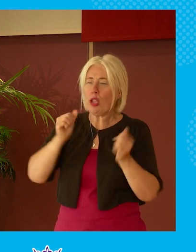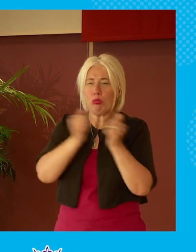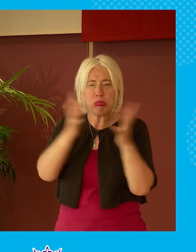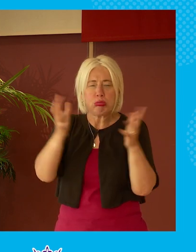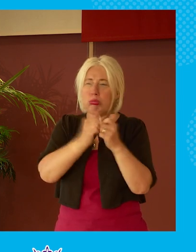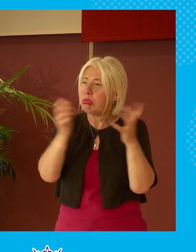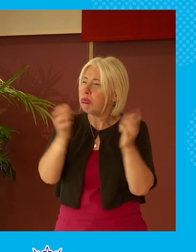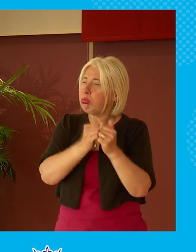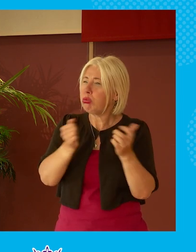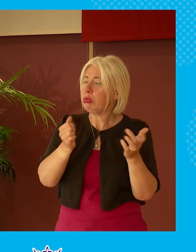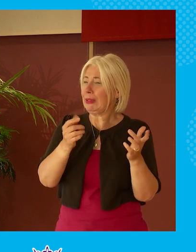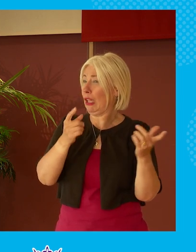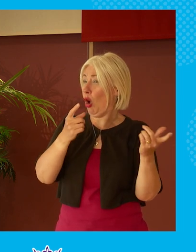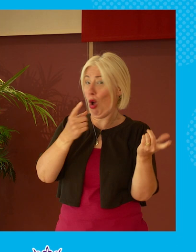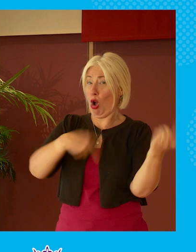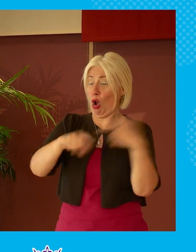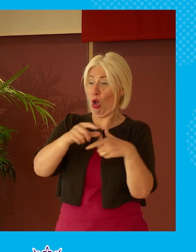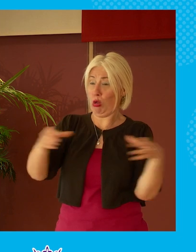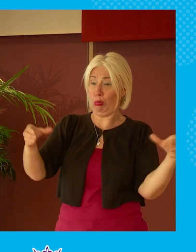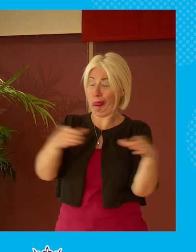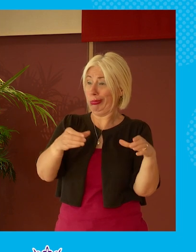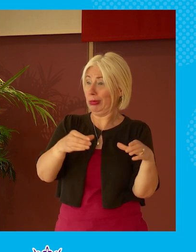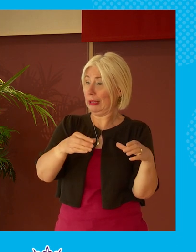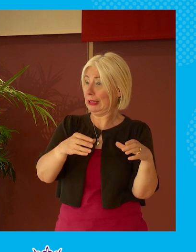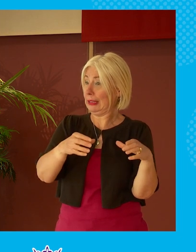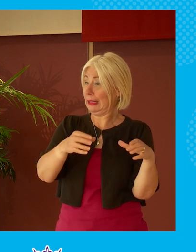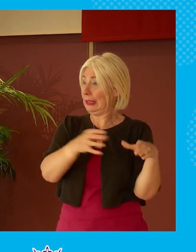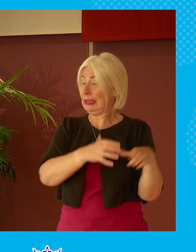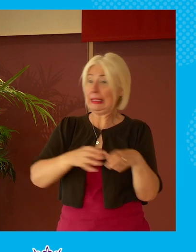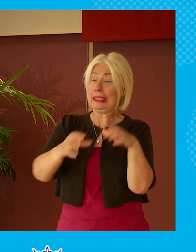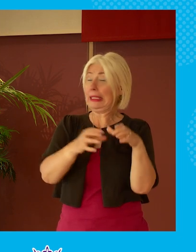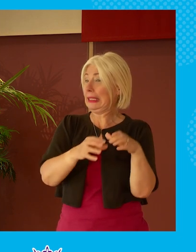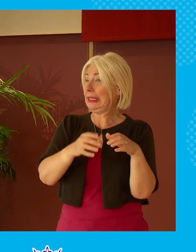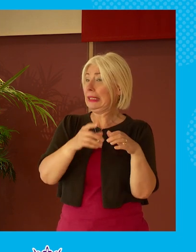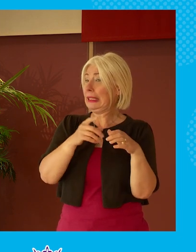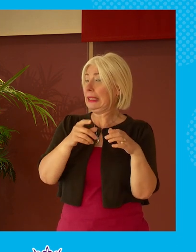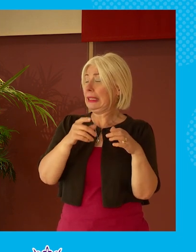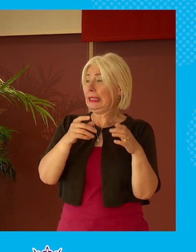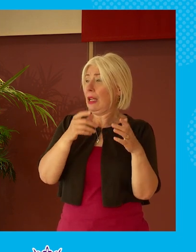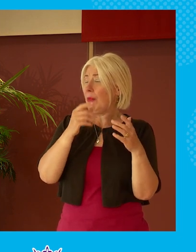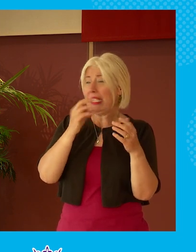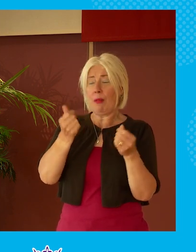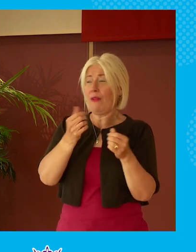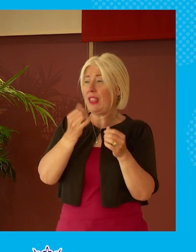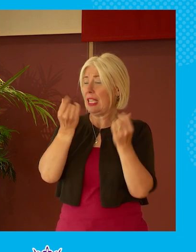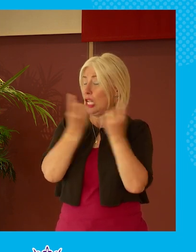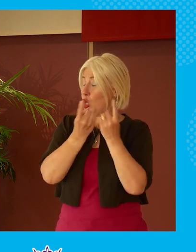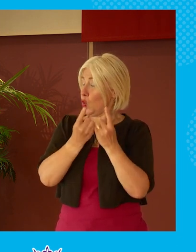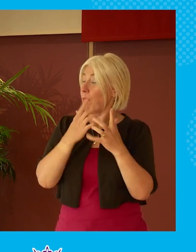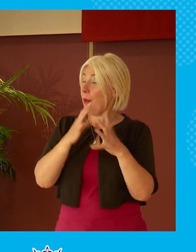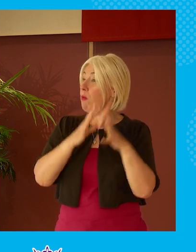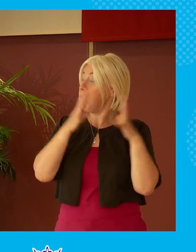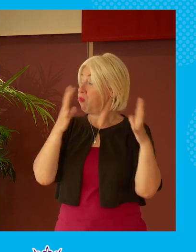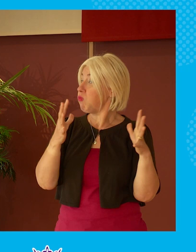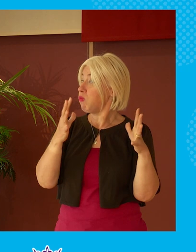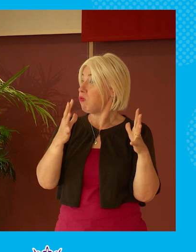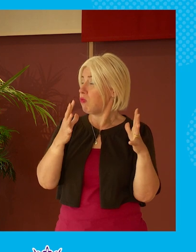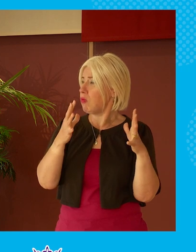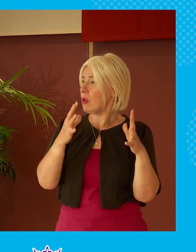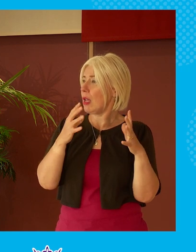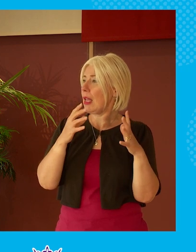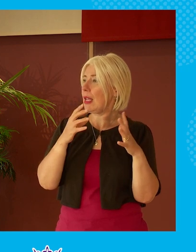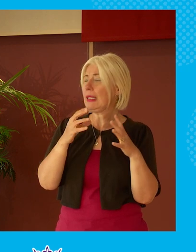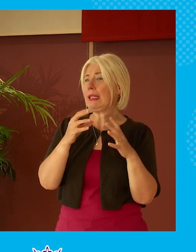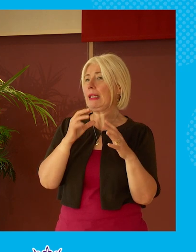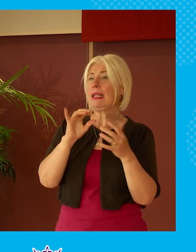and the the the fighting really is going on is on more tangential issues and i suppose what we would characterize and sometimes it's a bit